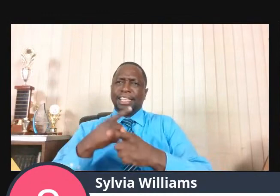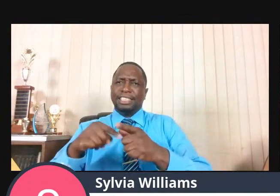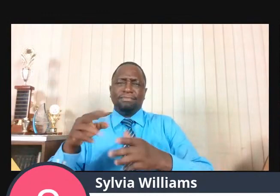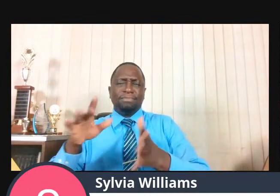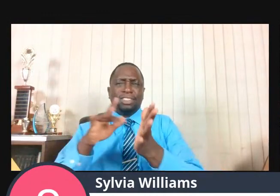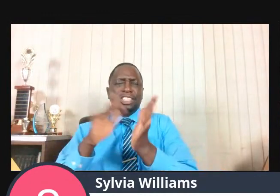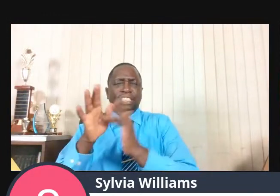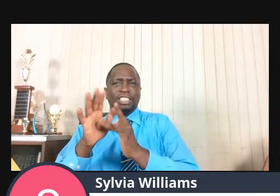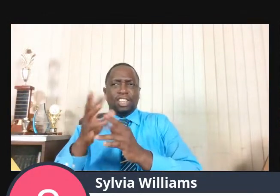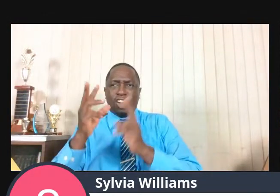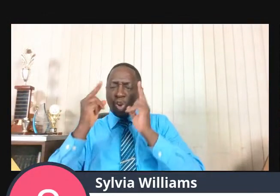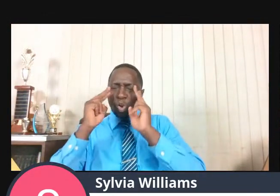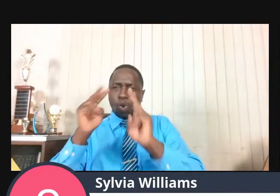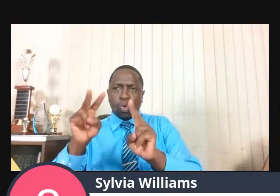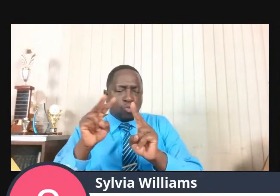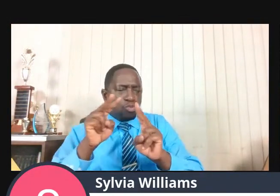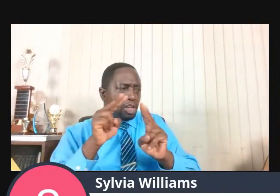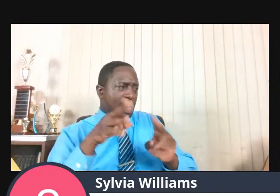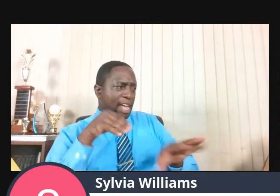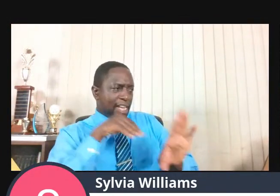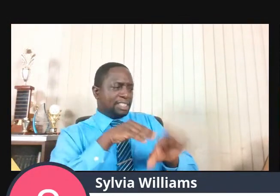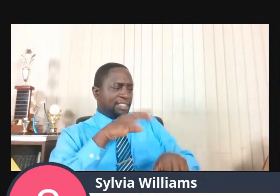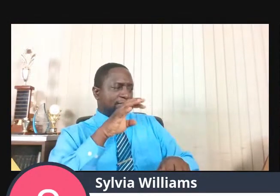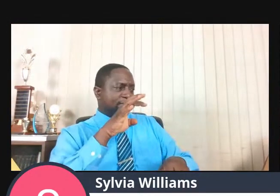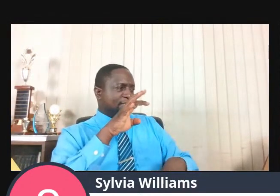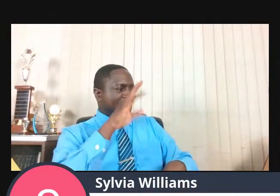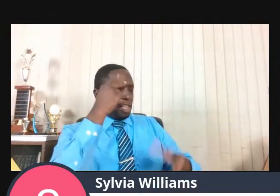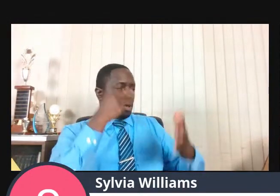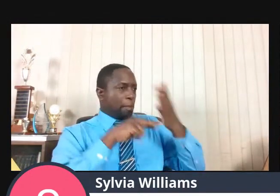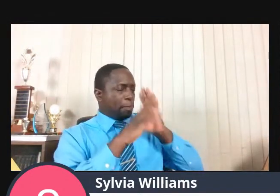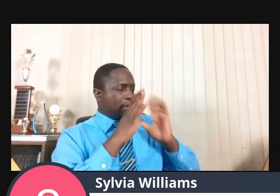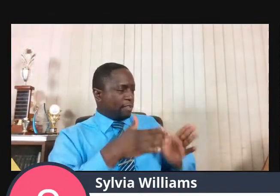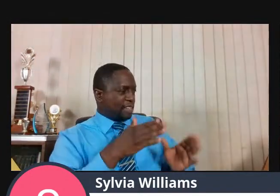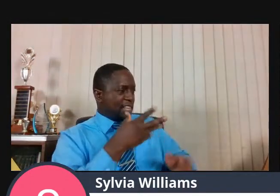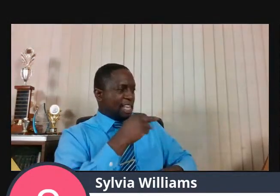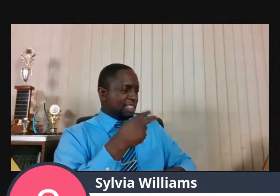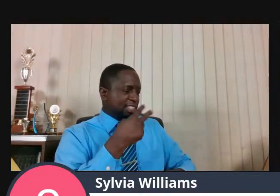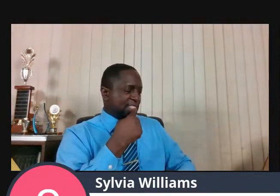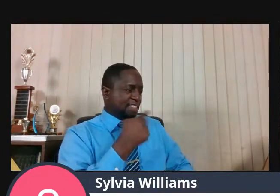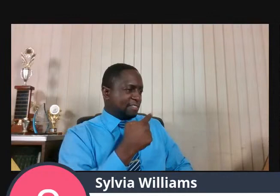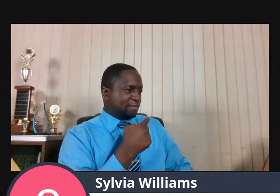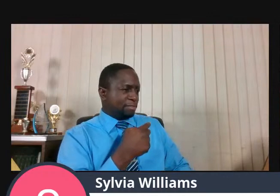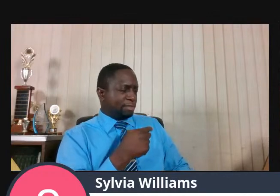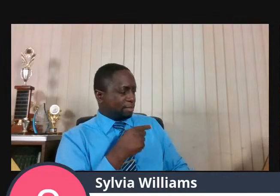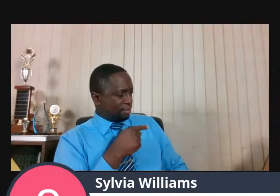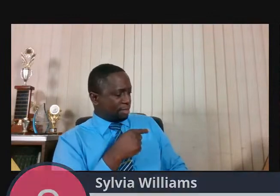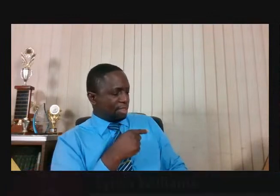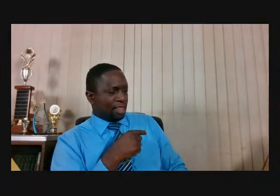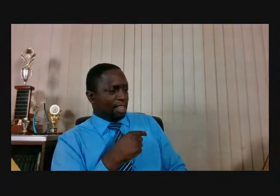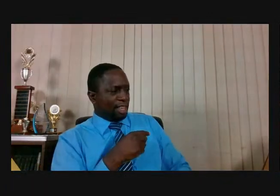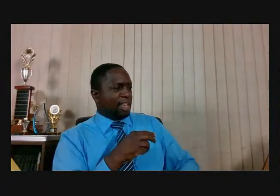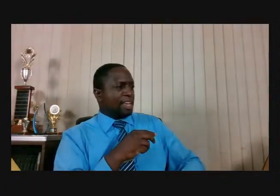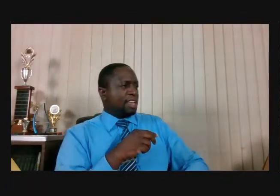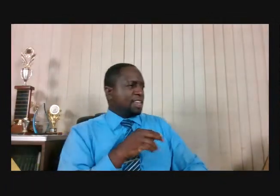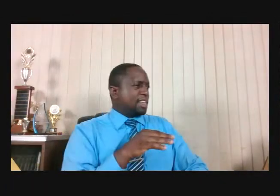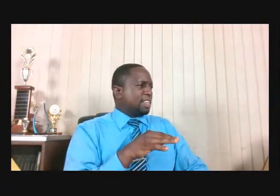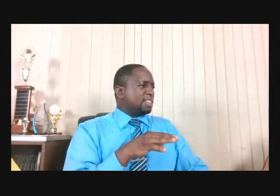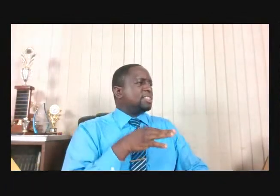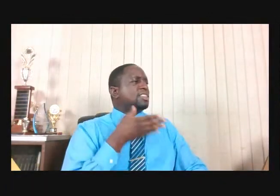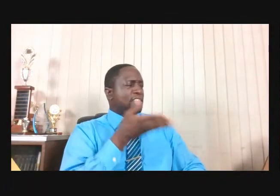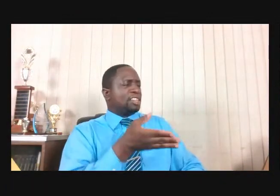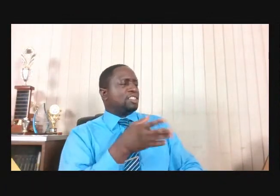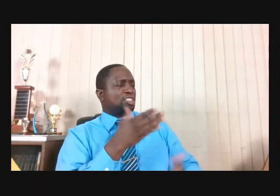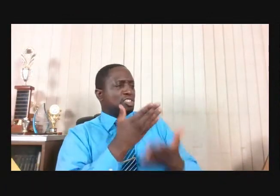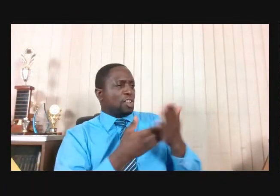like Elijah who are going through depression and it is extremely challenging for them. It